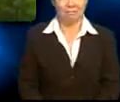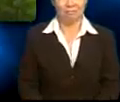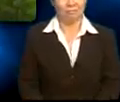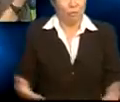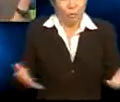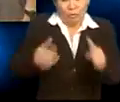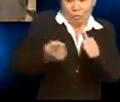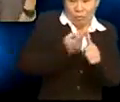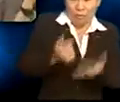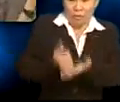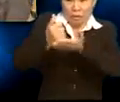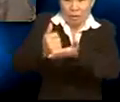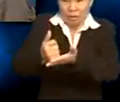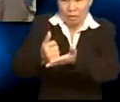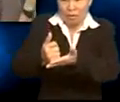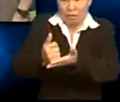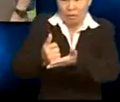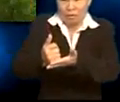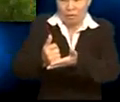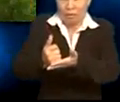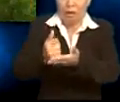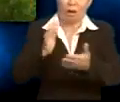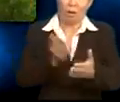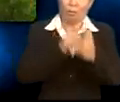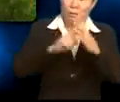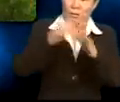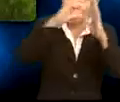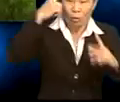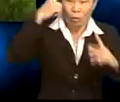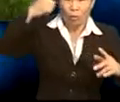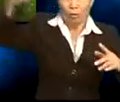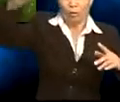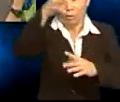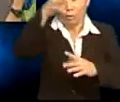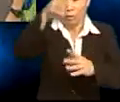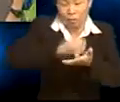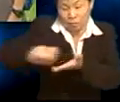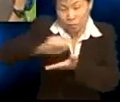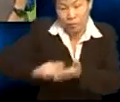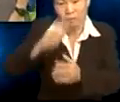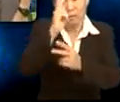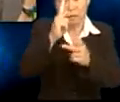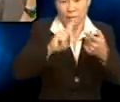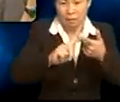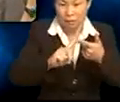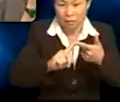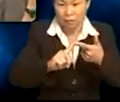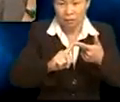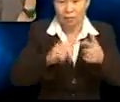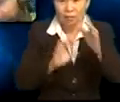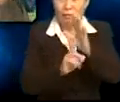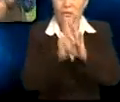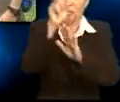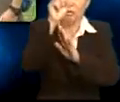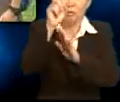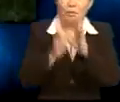Well, firstly, it helps us in our aesthetic acquisition of imaginative and creative writing. Secondly, it